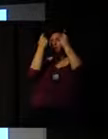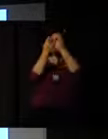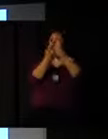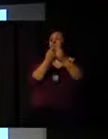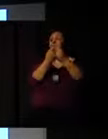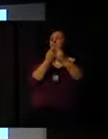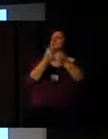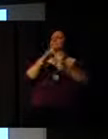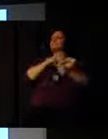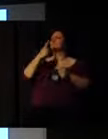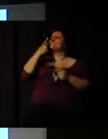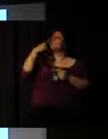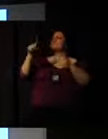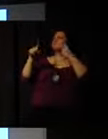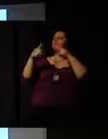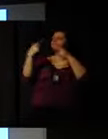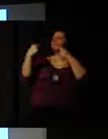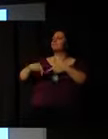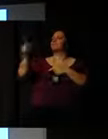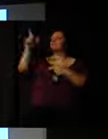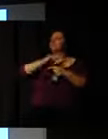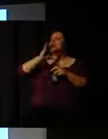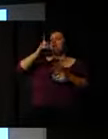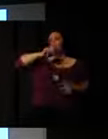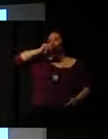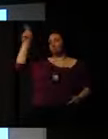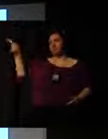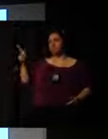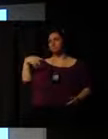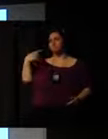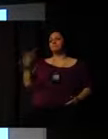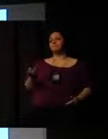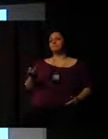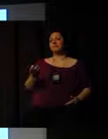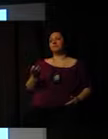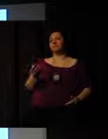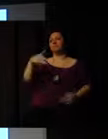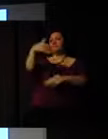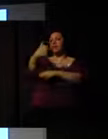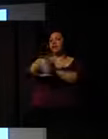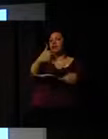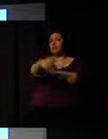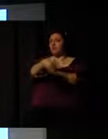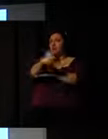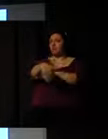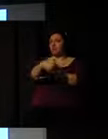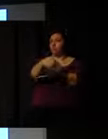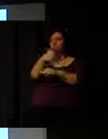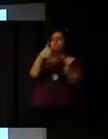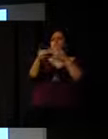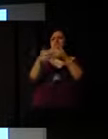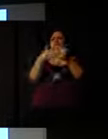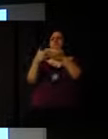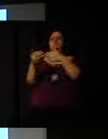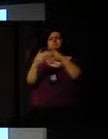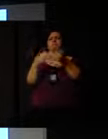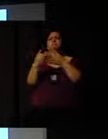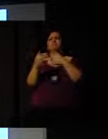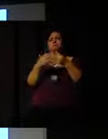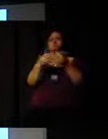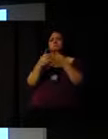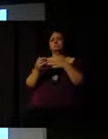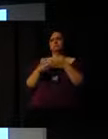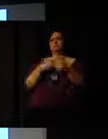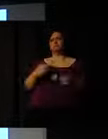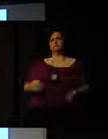facing us. So at street level, any cash translates into less services for abused women and children.